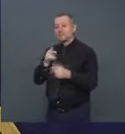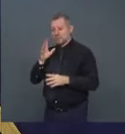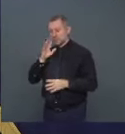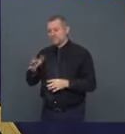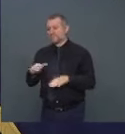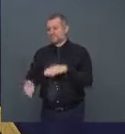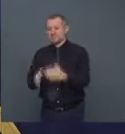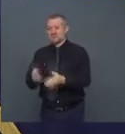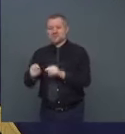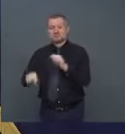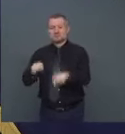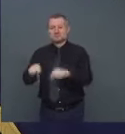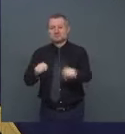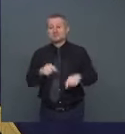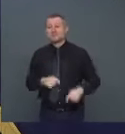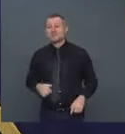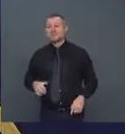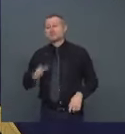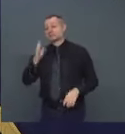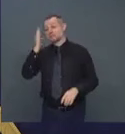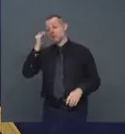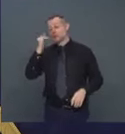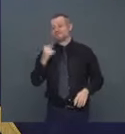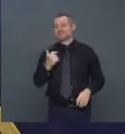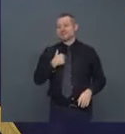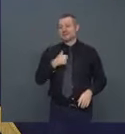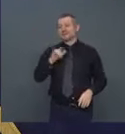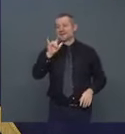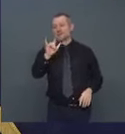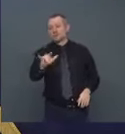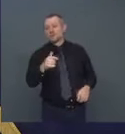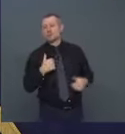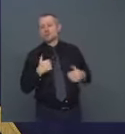And because I love you, I want to protect you.